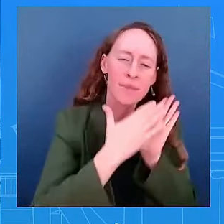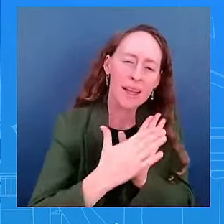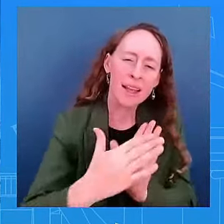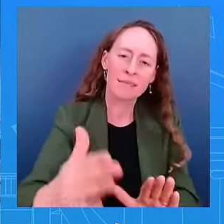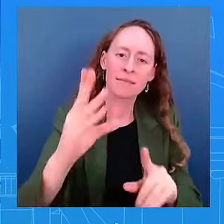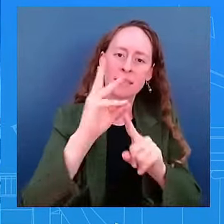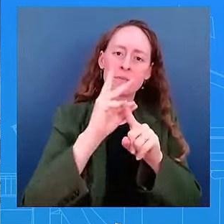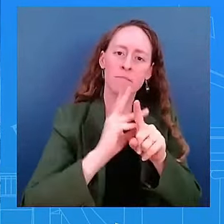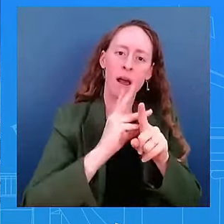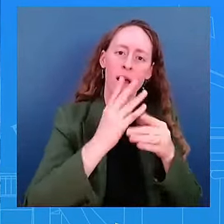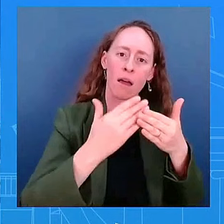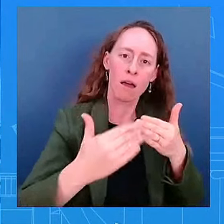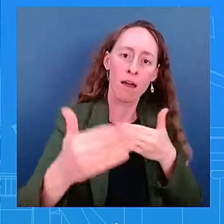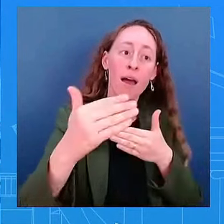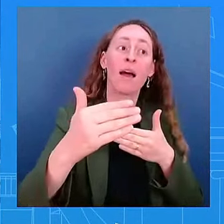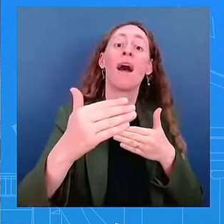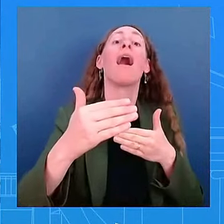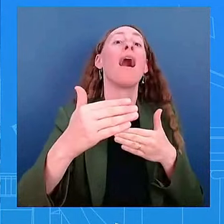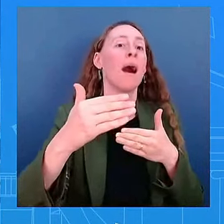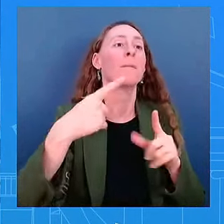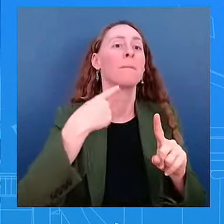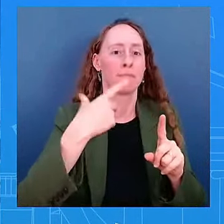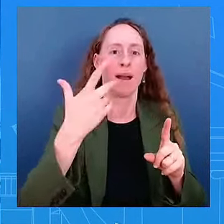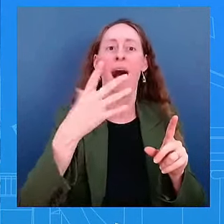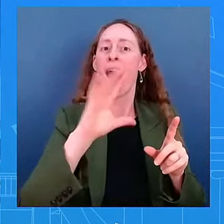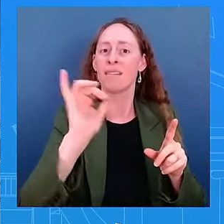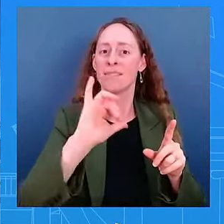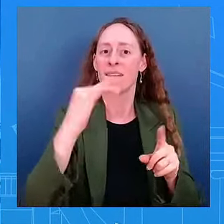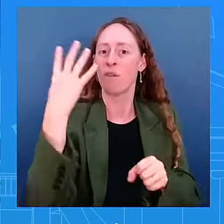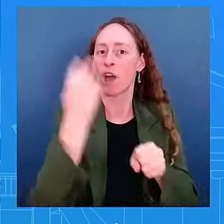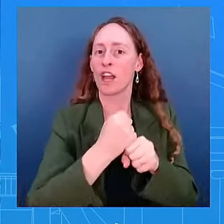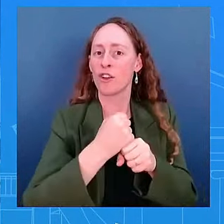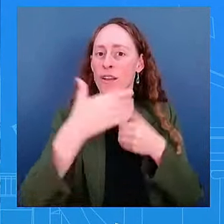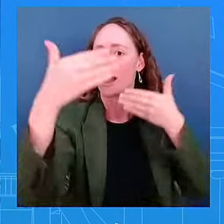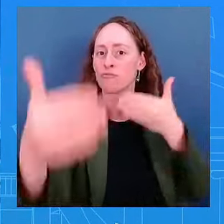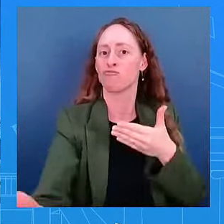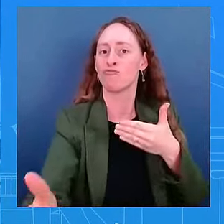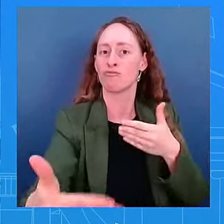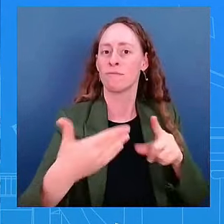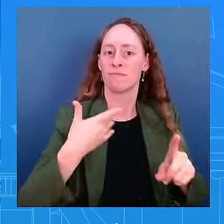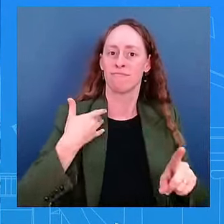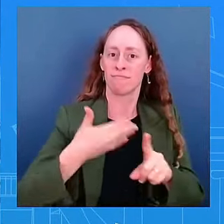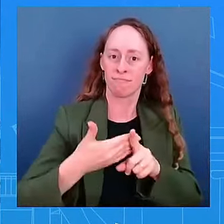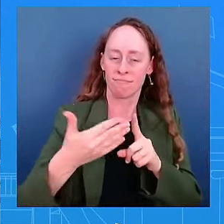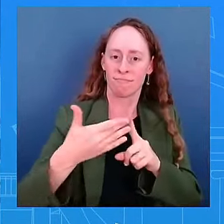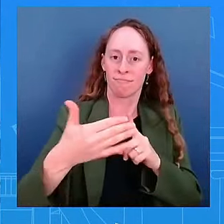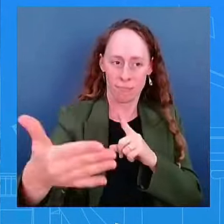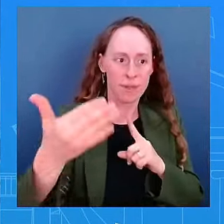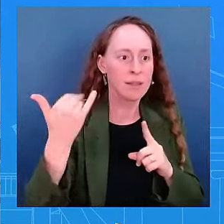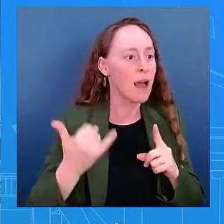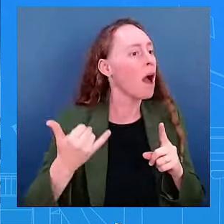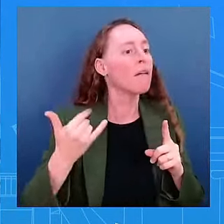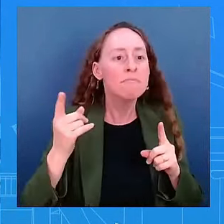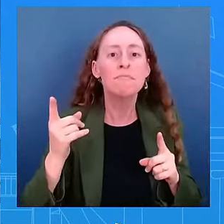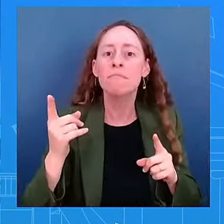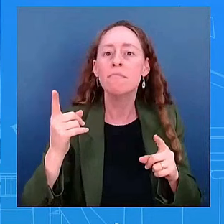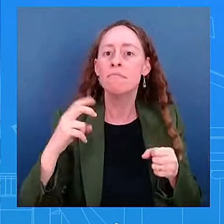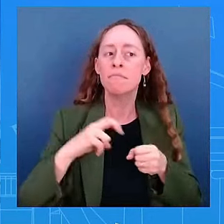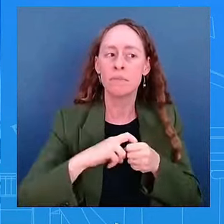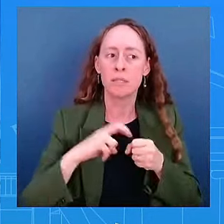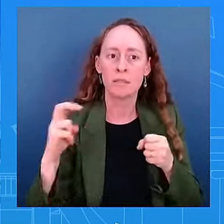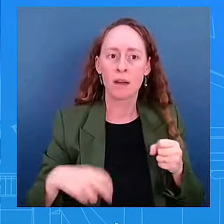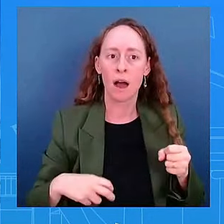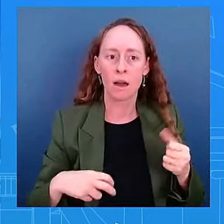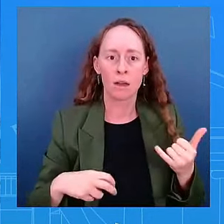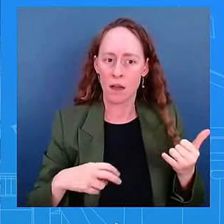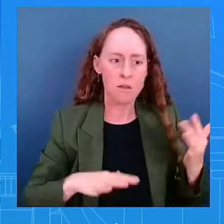it's early, but can you talk through whether there's been any sort of new direction about how this White House will operate, given that you only have this short amount of